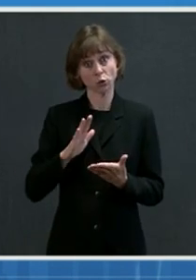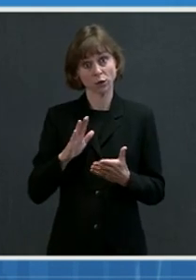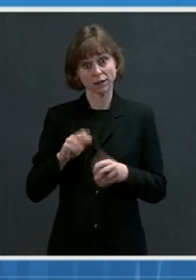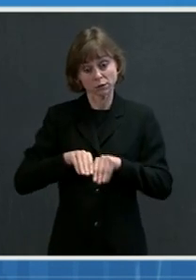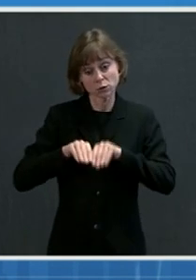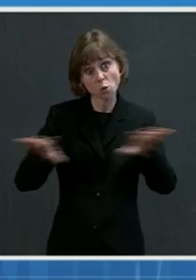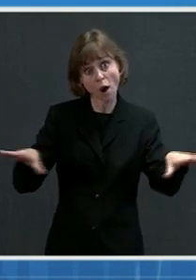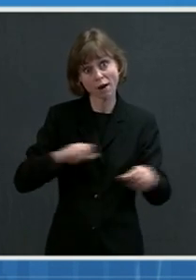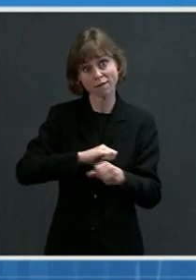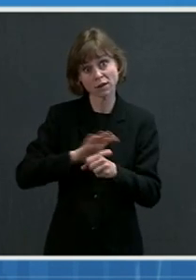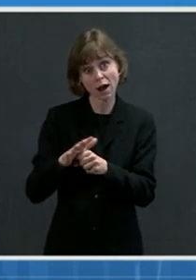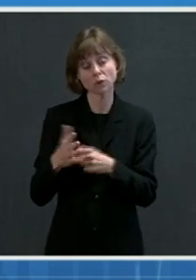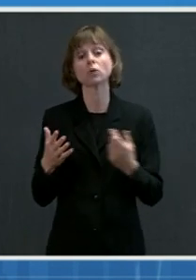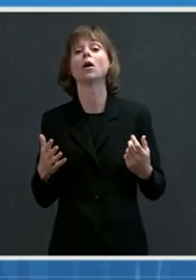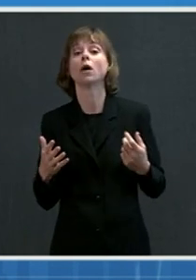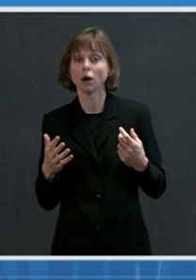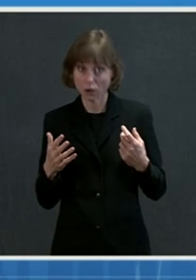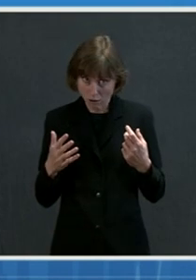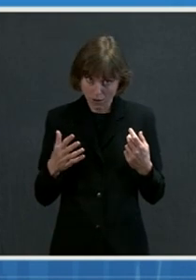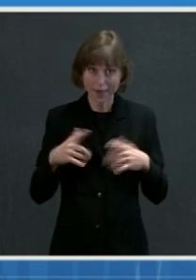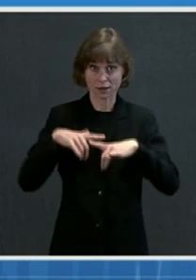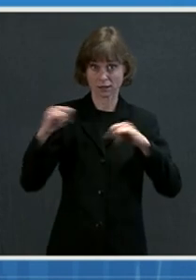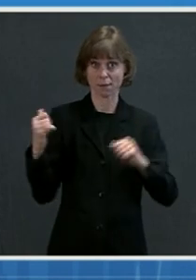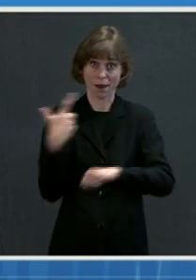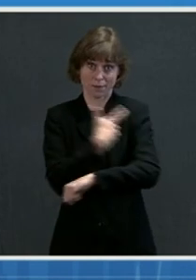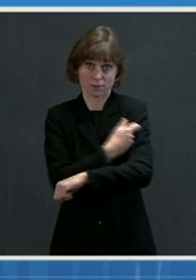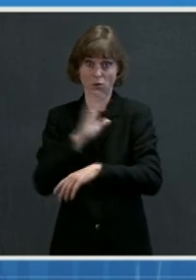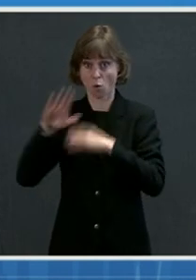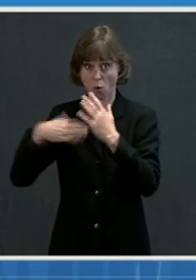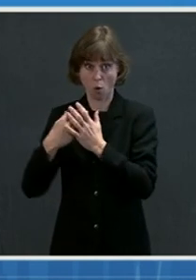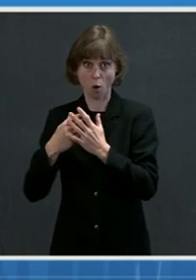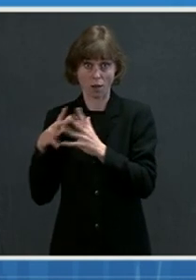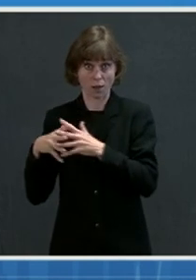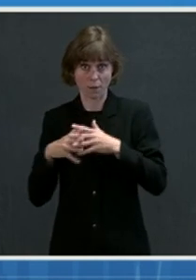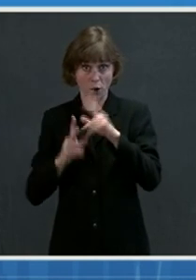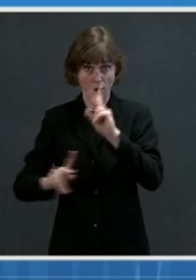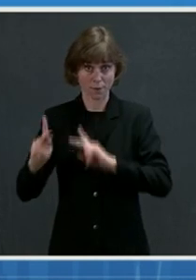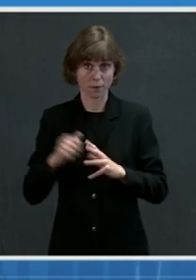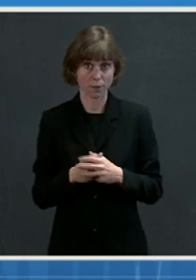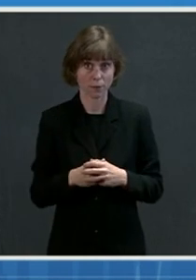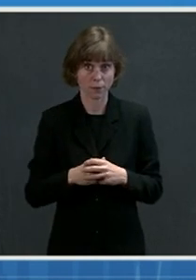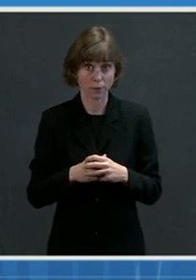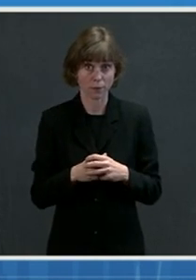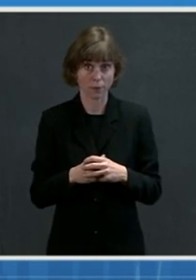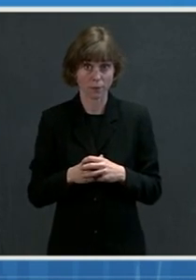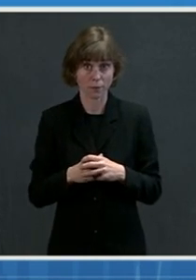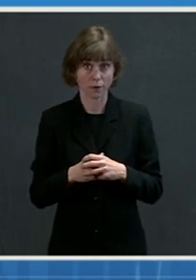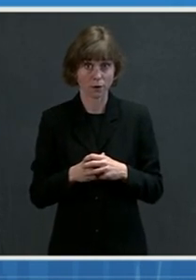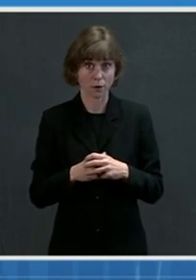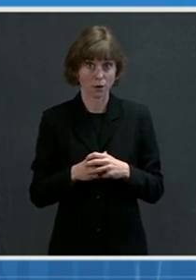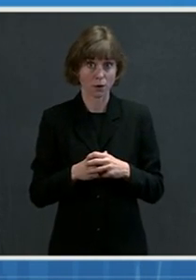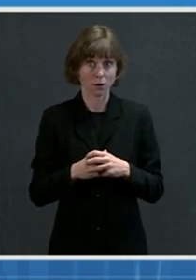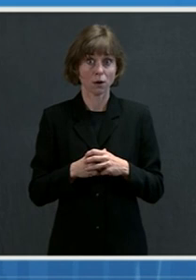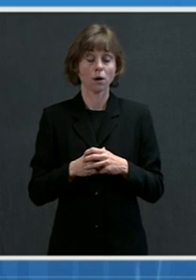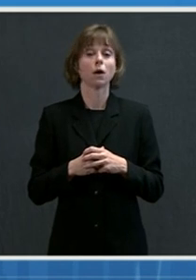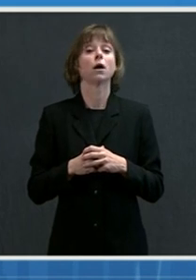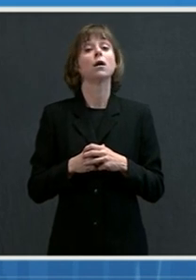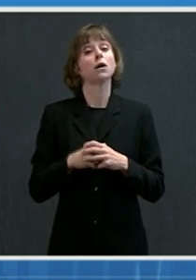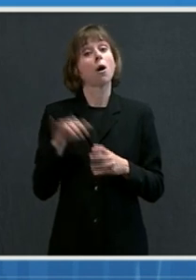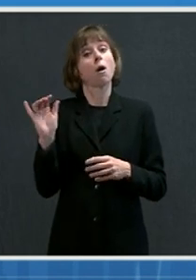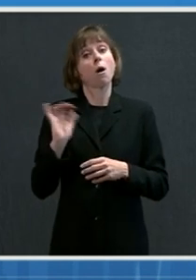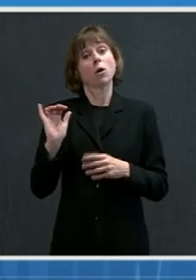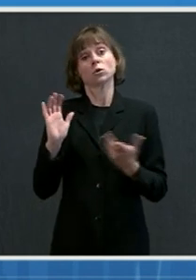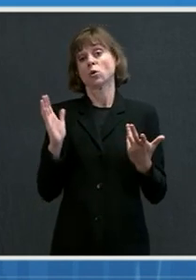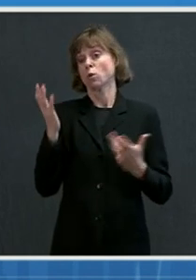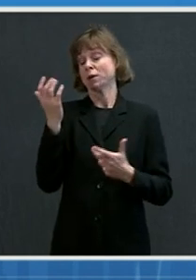as we're trying to vaccinate all the public. I will also note that, you know, every individual has